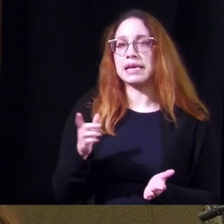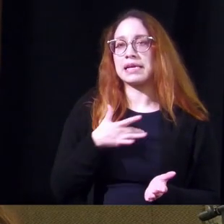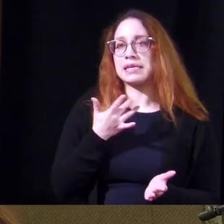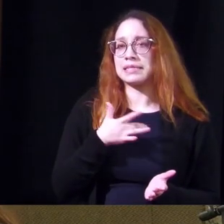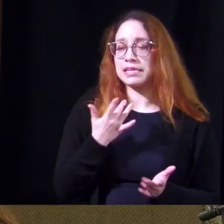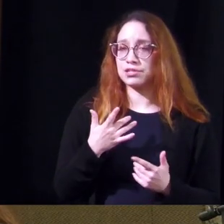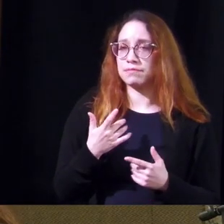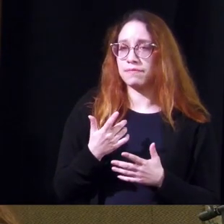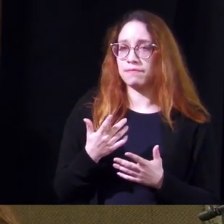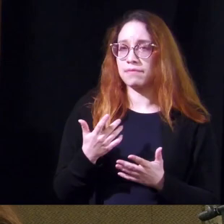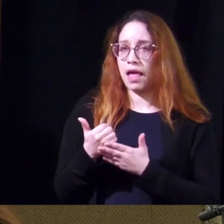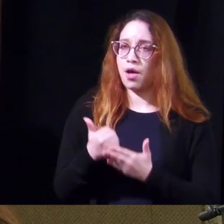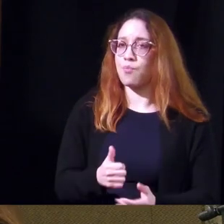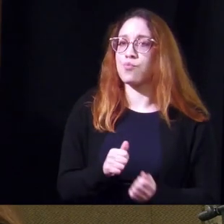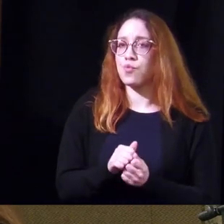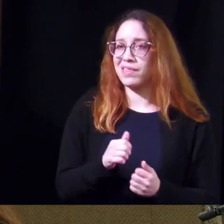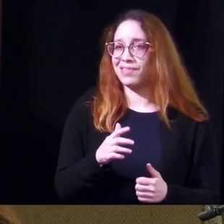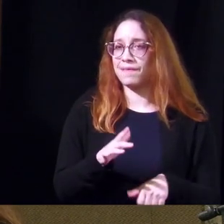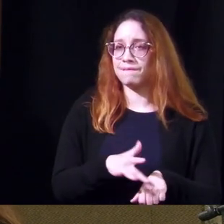sensation